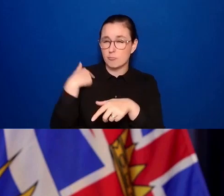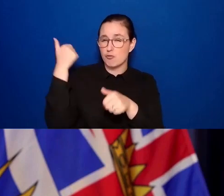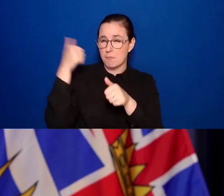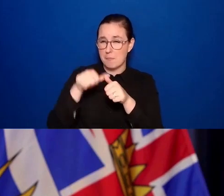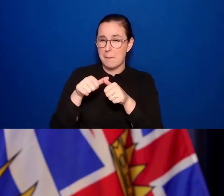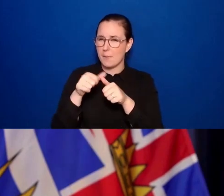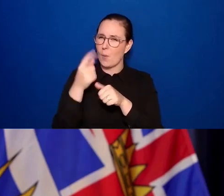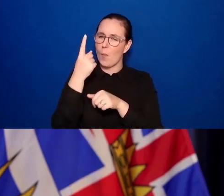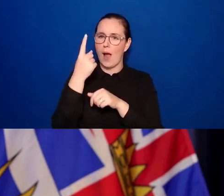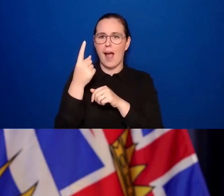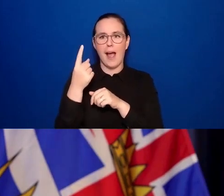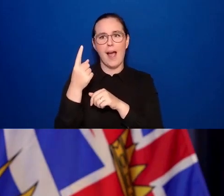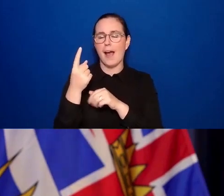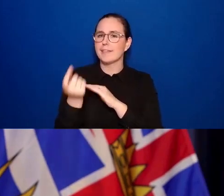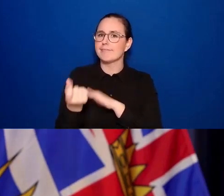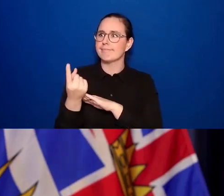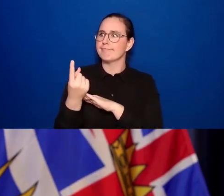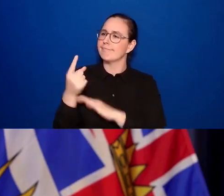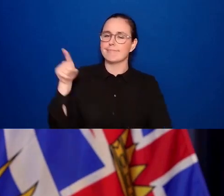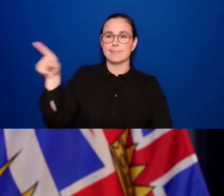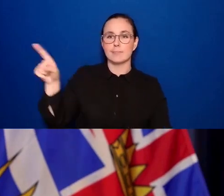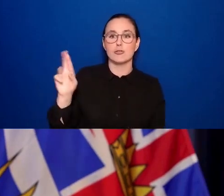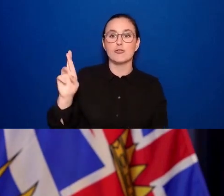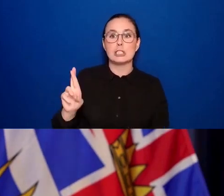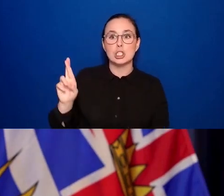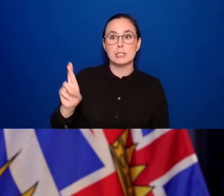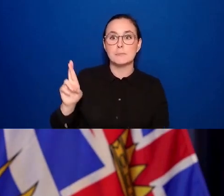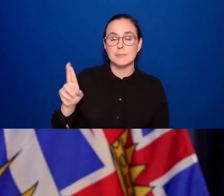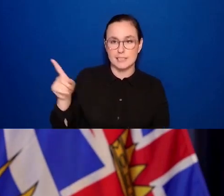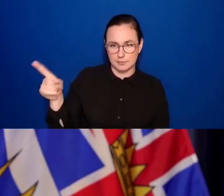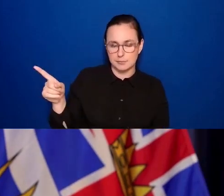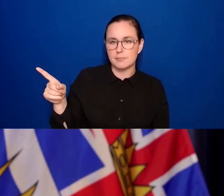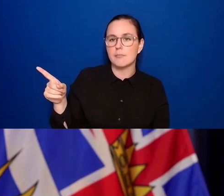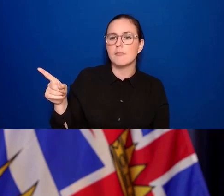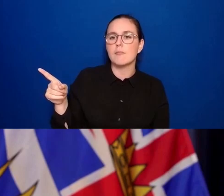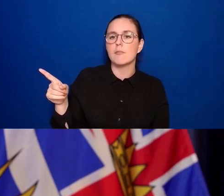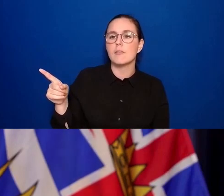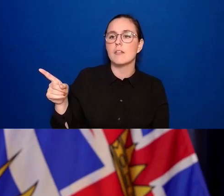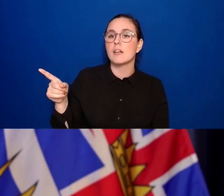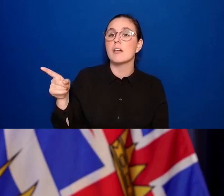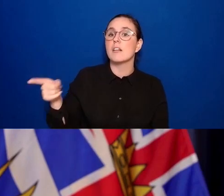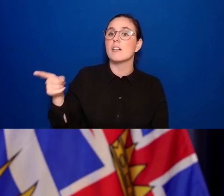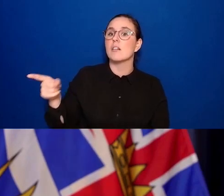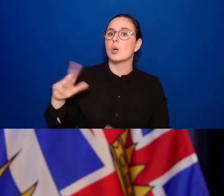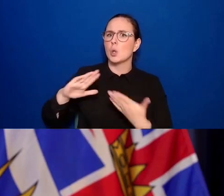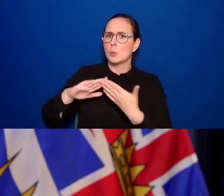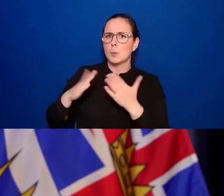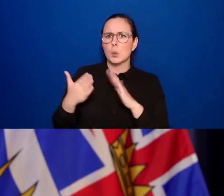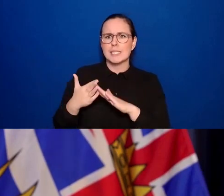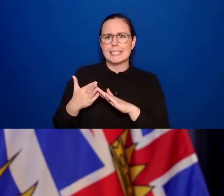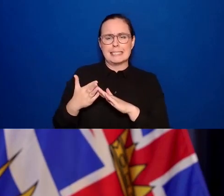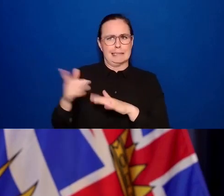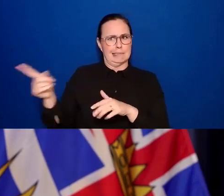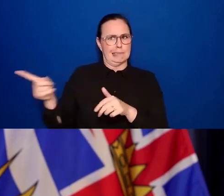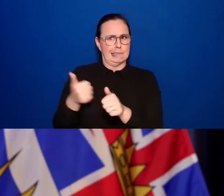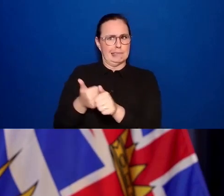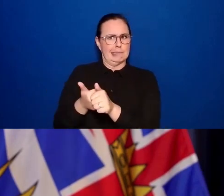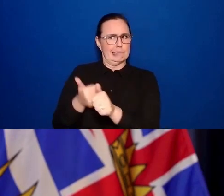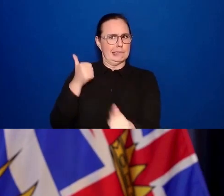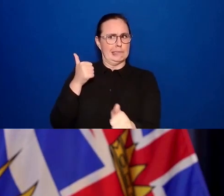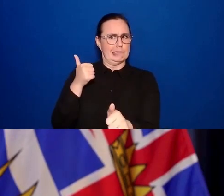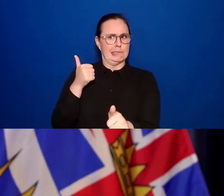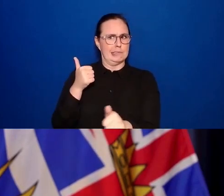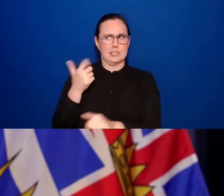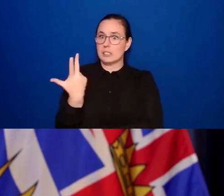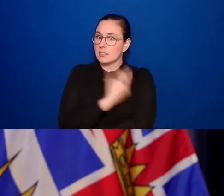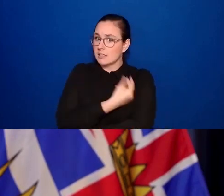was behind other community health service areas in Metro Vancouver in terms of vaccination rates. was in the high 50s.